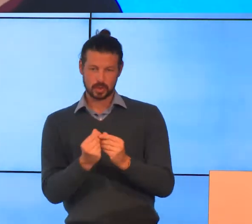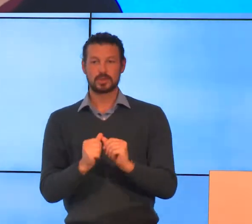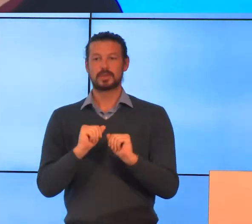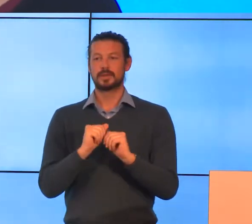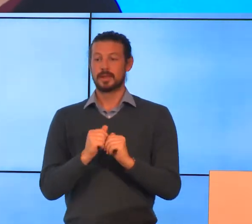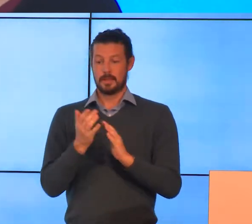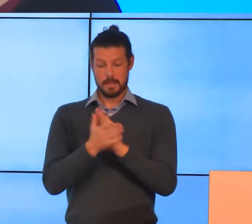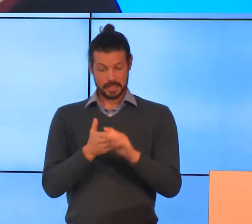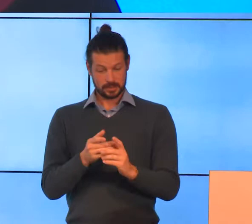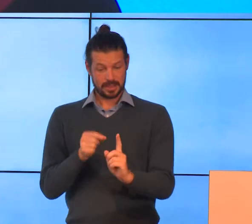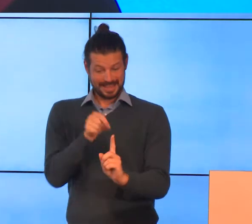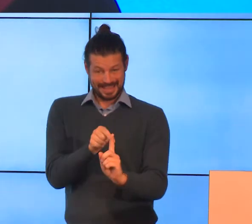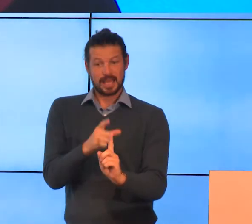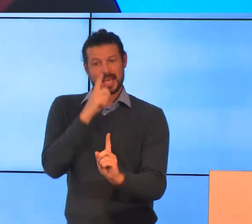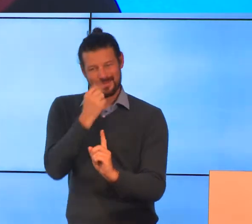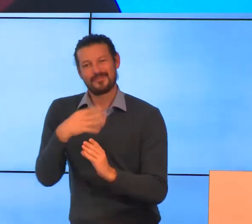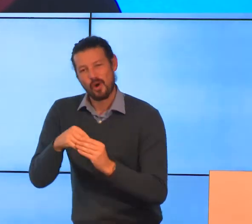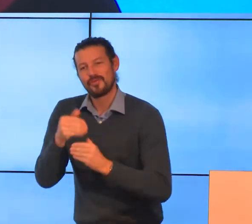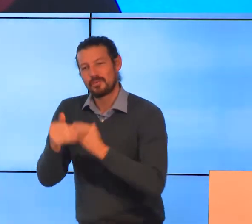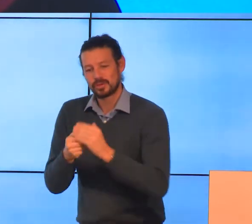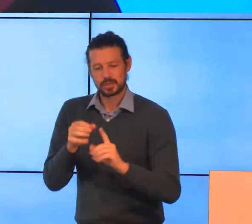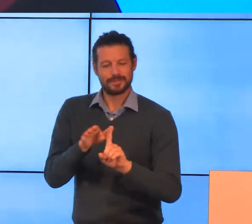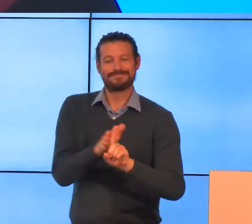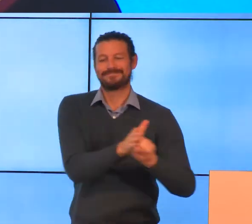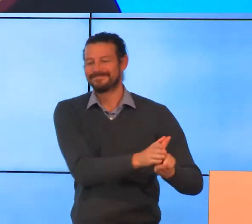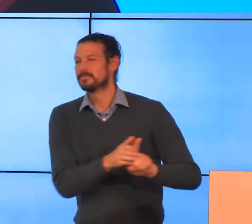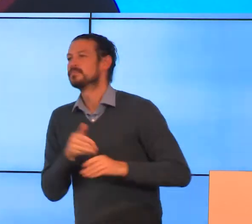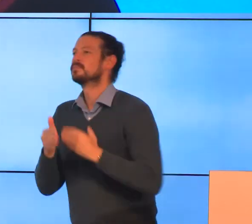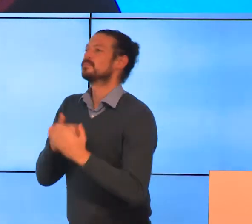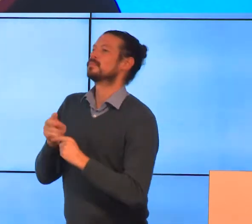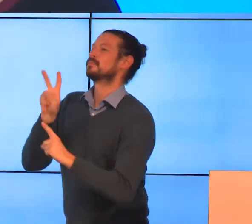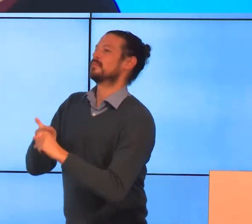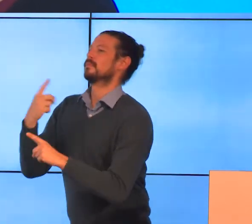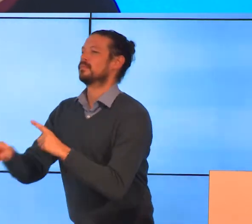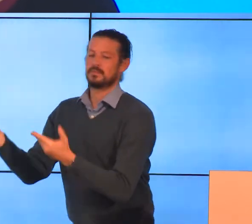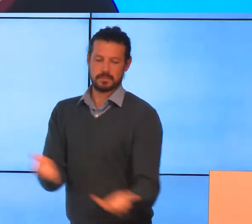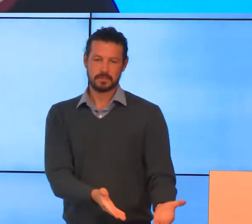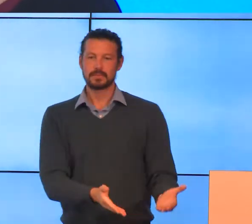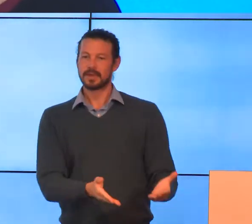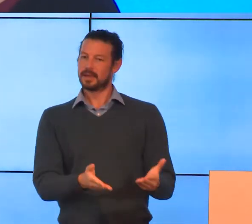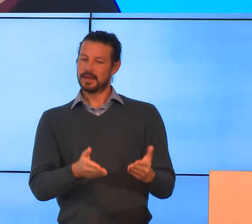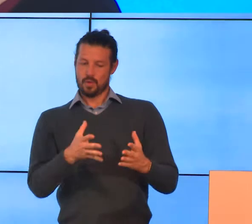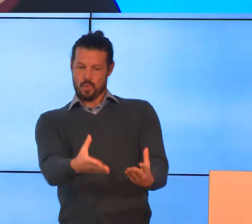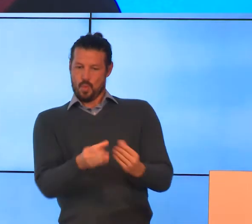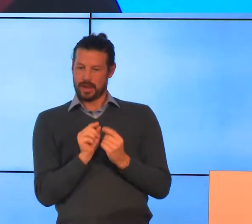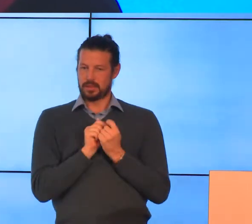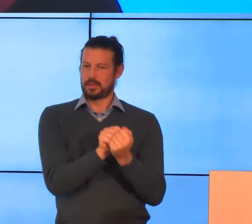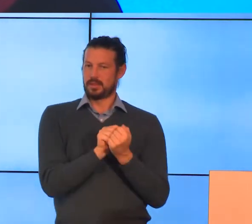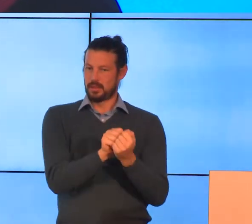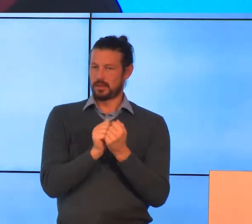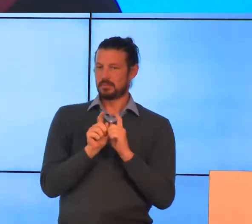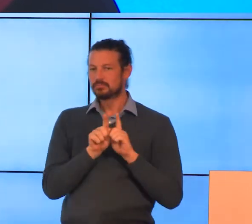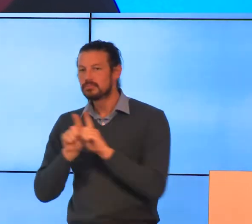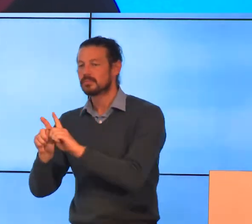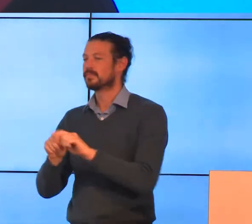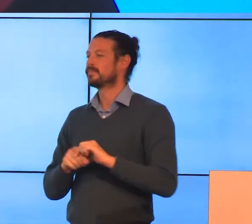part of the process. So it's not something that happens to them, but with them. And